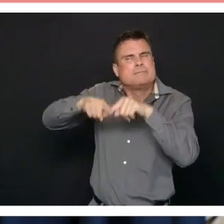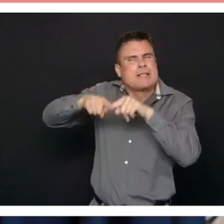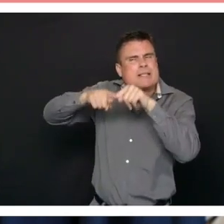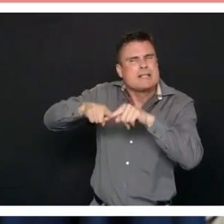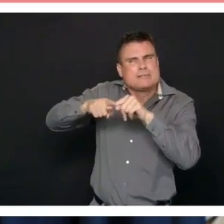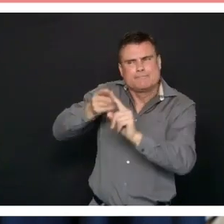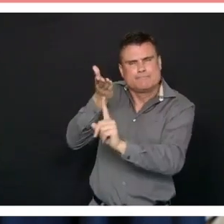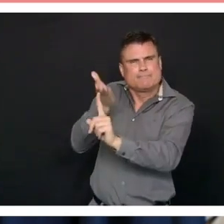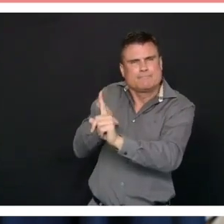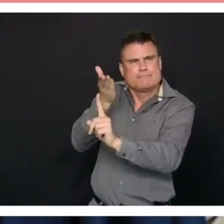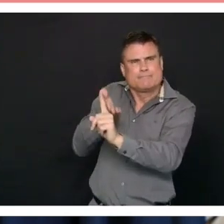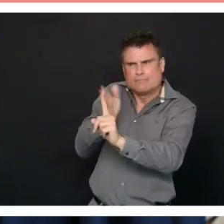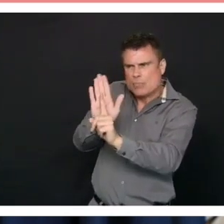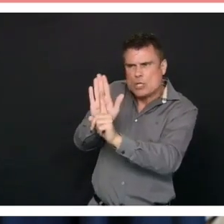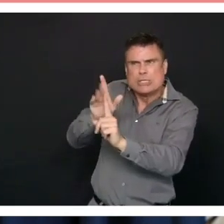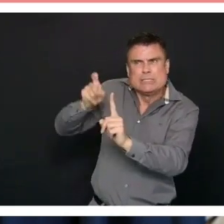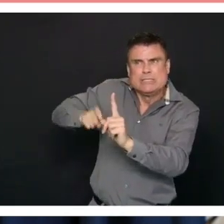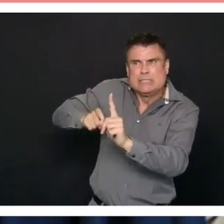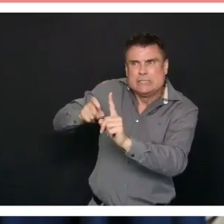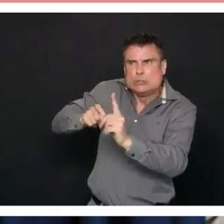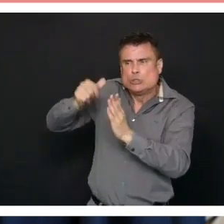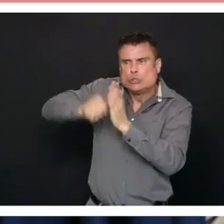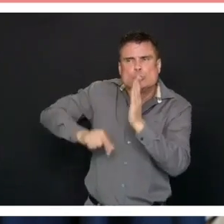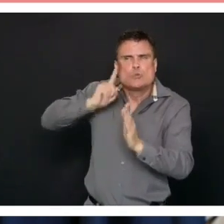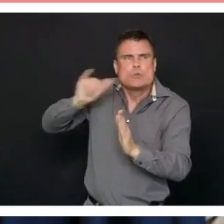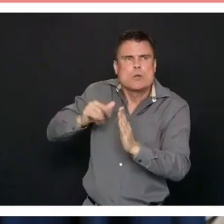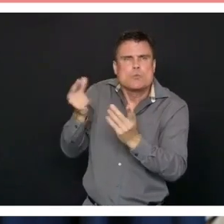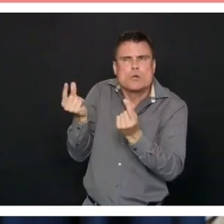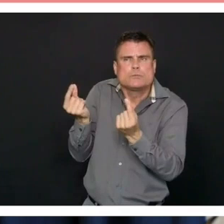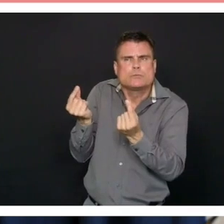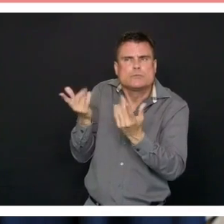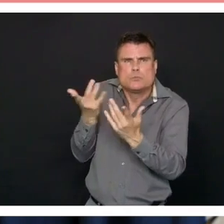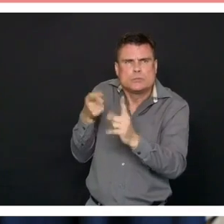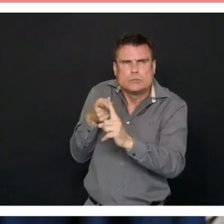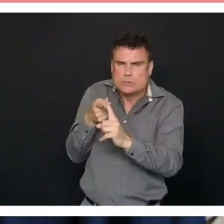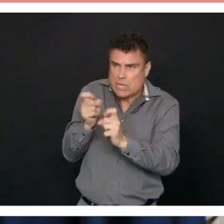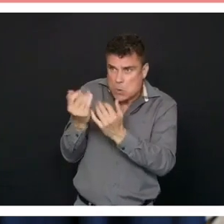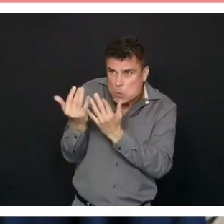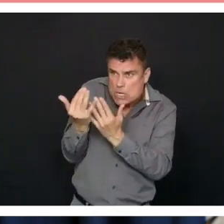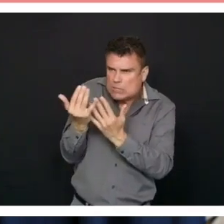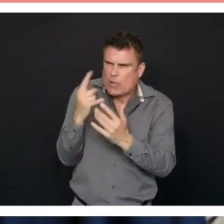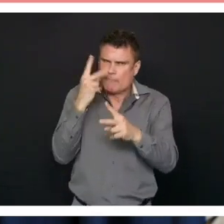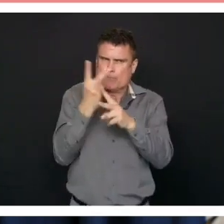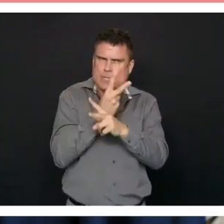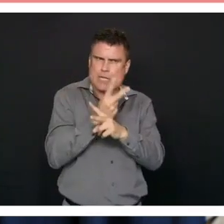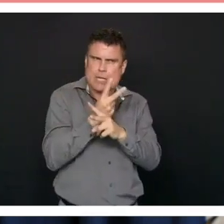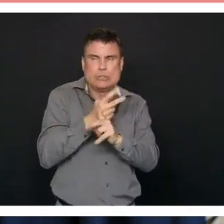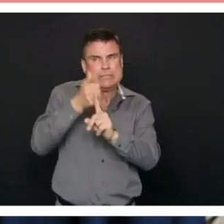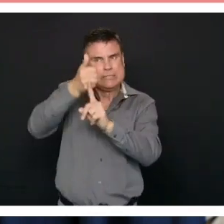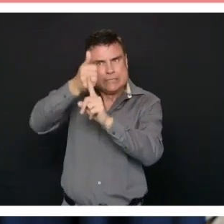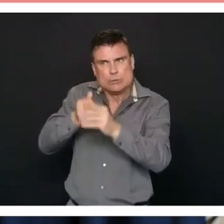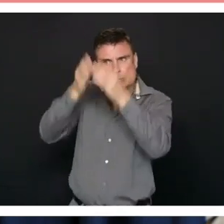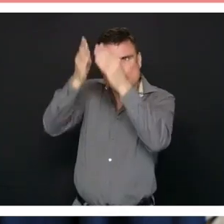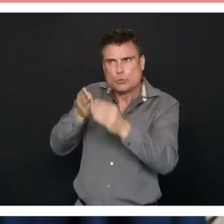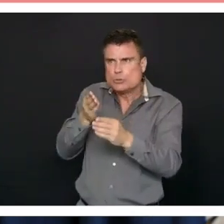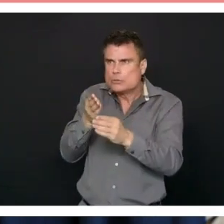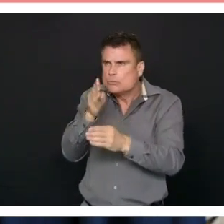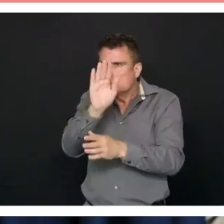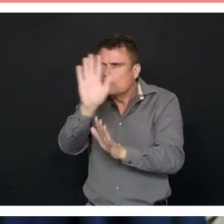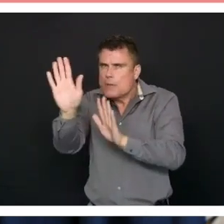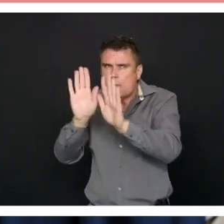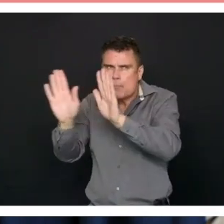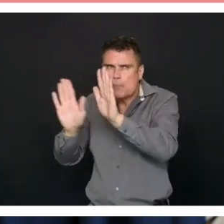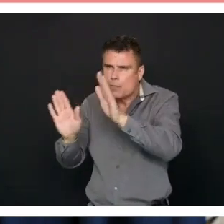though that people are careful right now and we don't want to have any more delays so that's a really